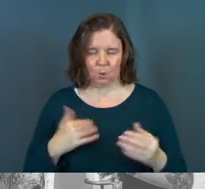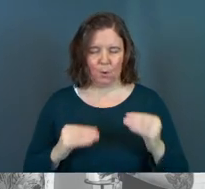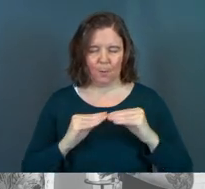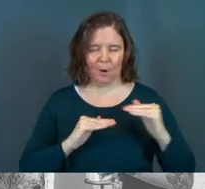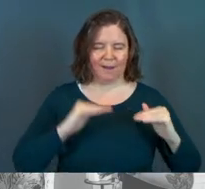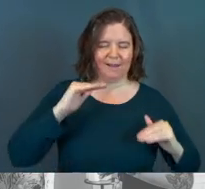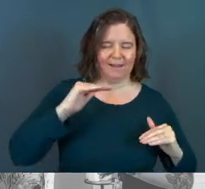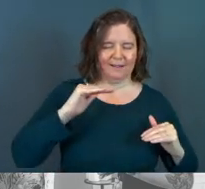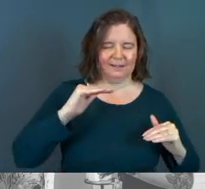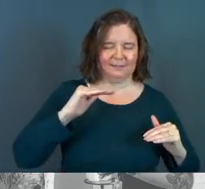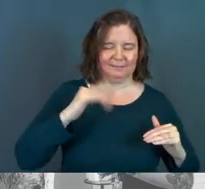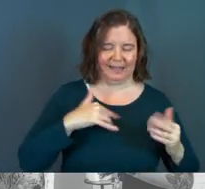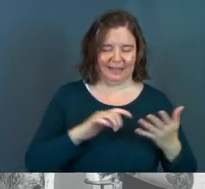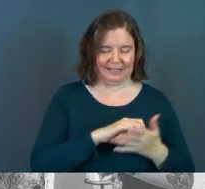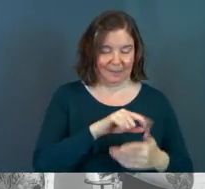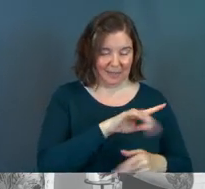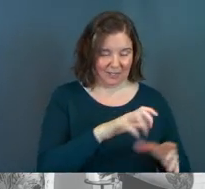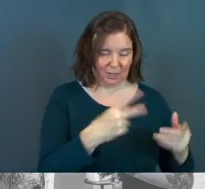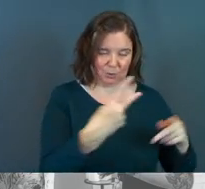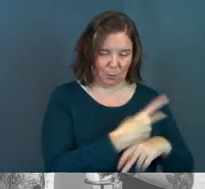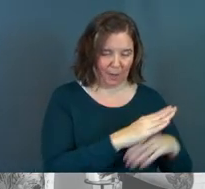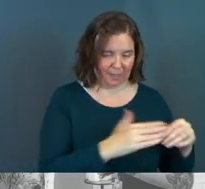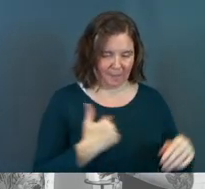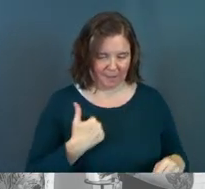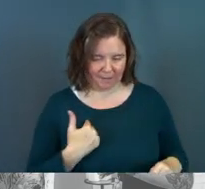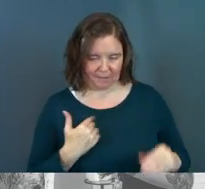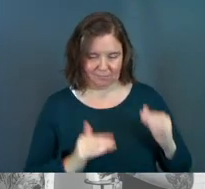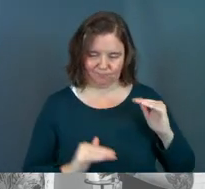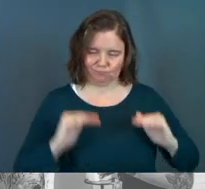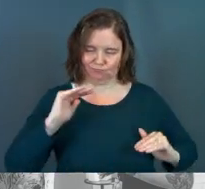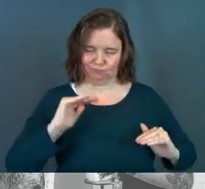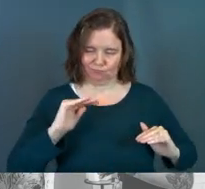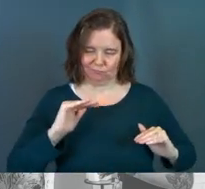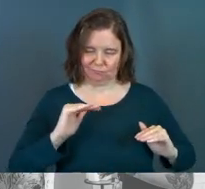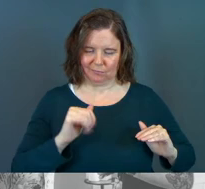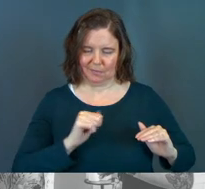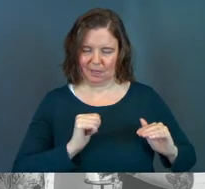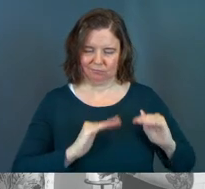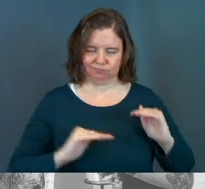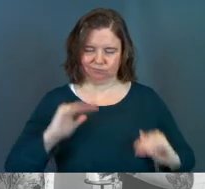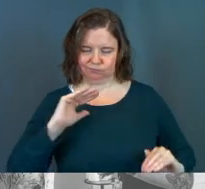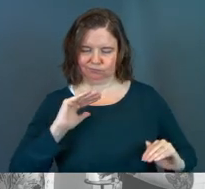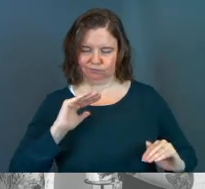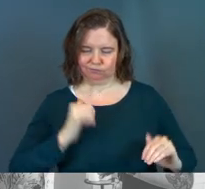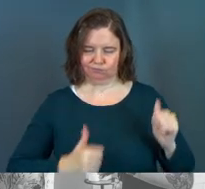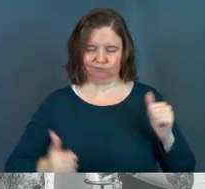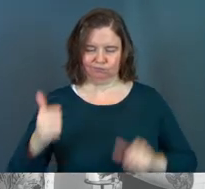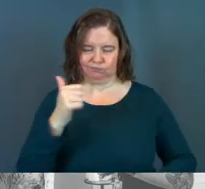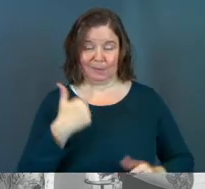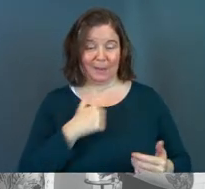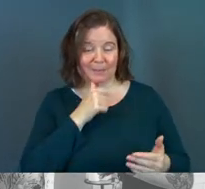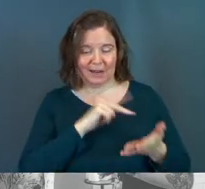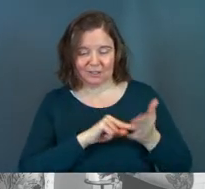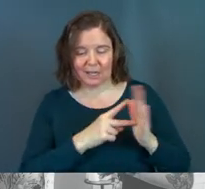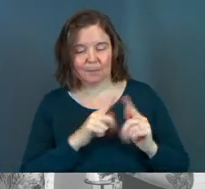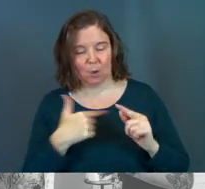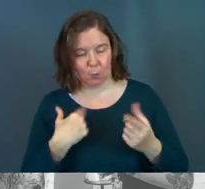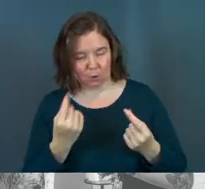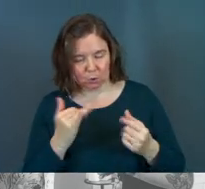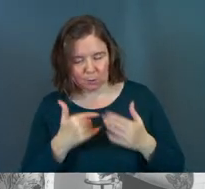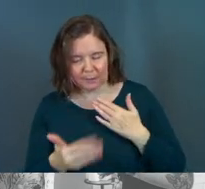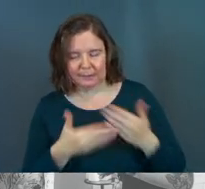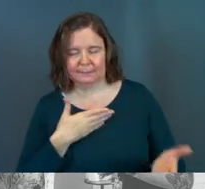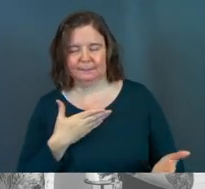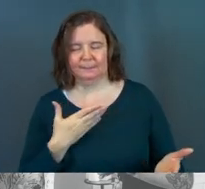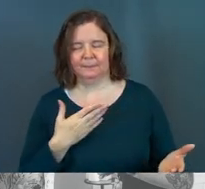we're more than others, God, that, that the damage they've done is way worse, God, and to place ourselves above, above them. And maybe it's not our intentions, God, but we do